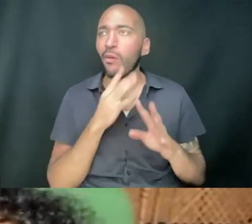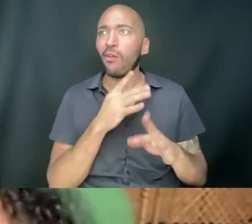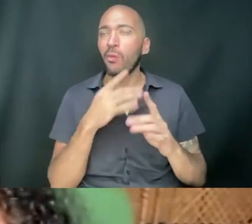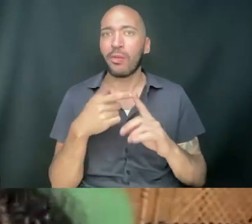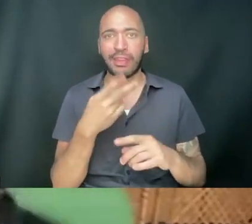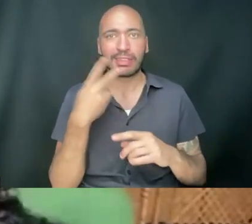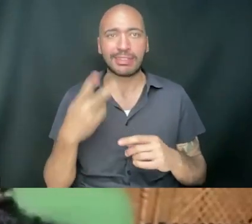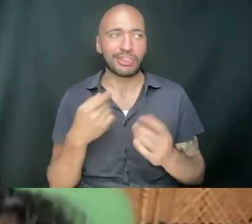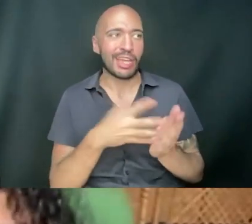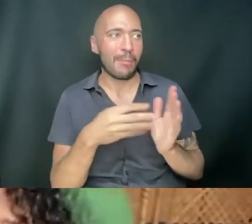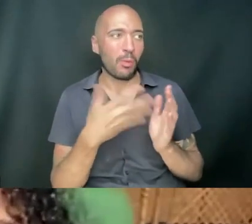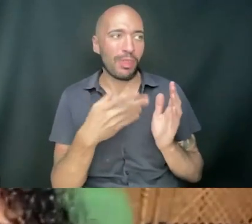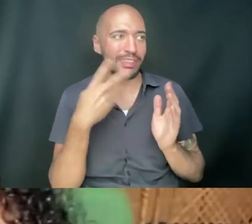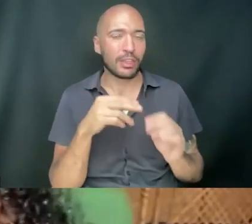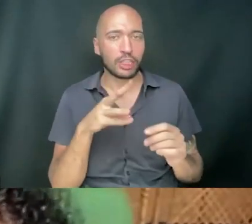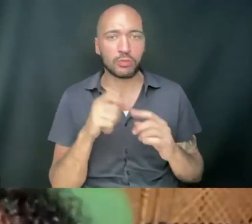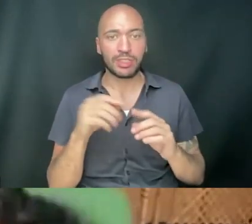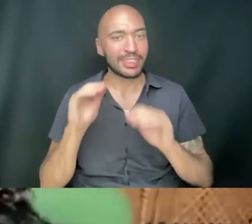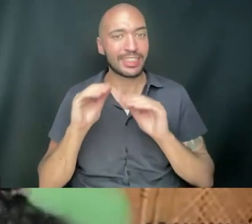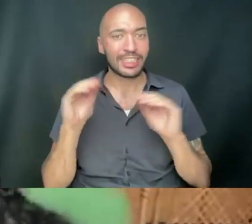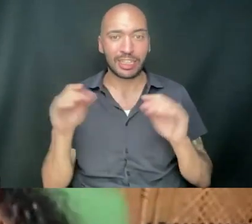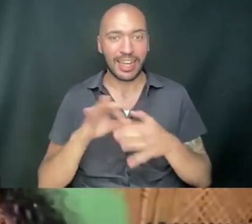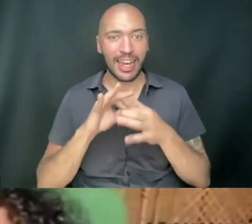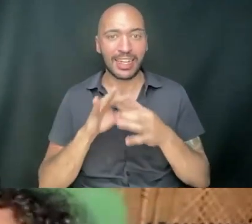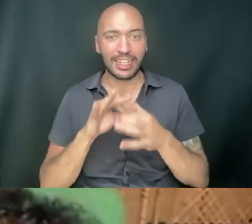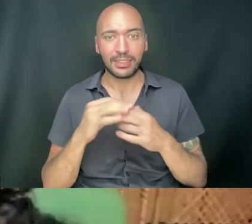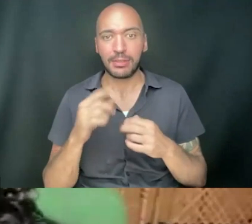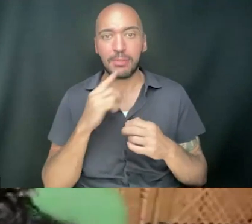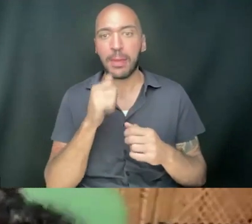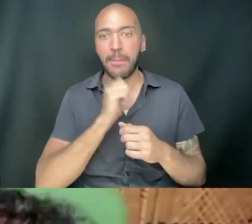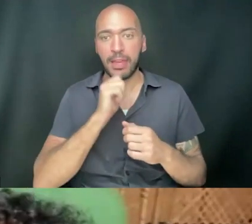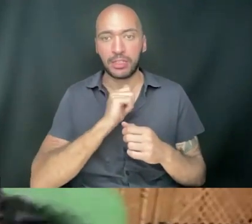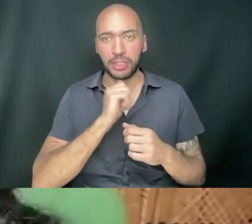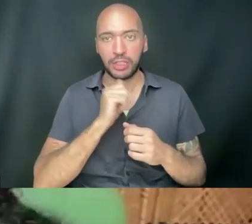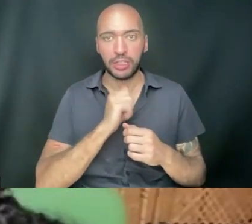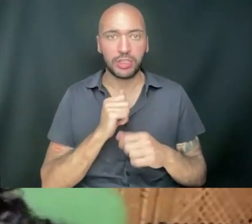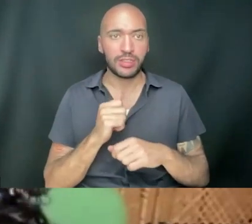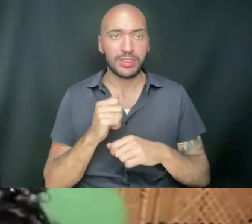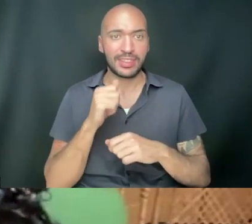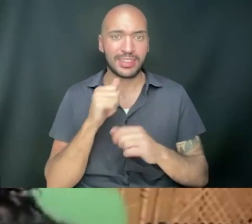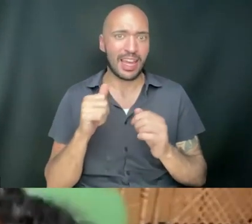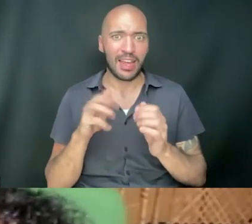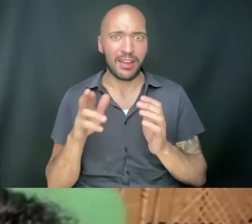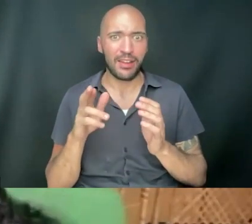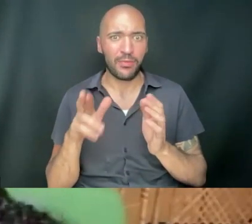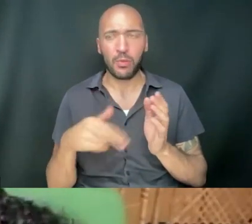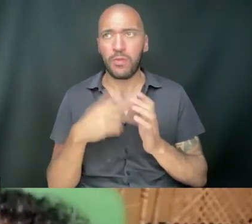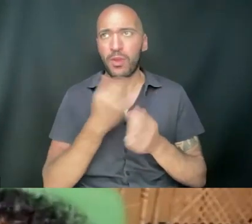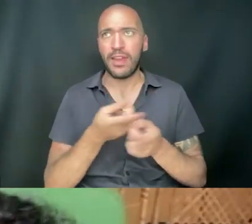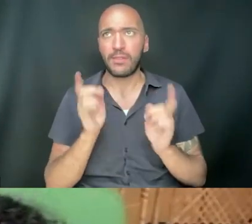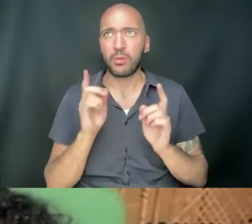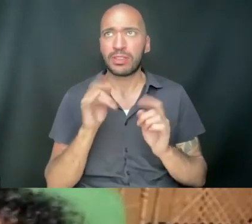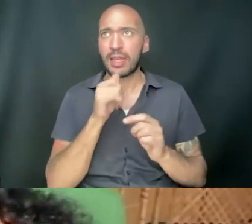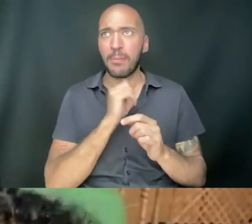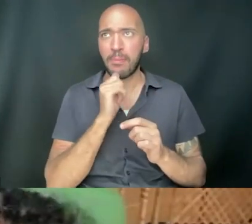part of that is teaching and engaging and being patient, like, oh, it's not the role for everybody, right? That patience,